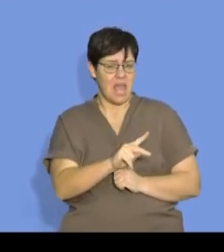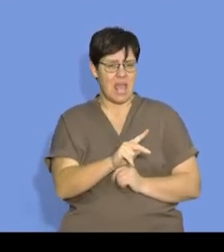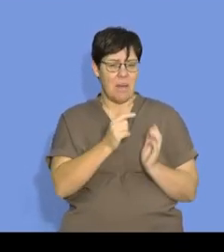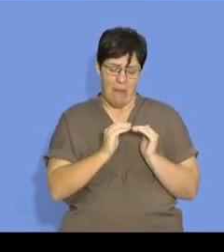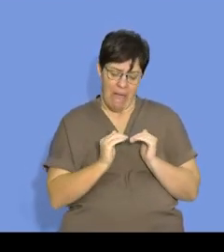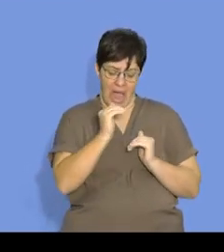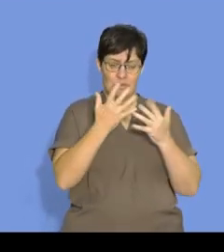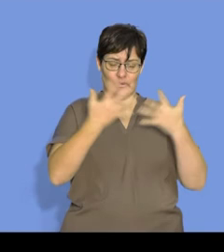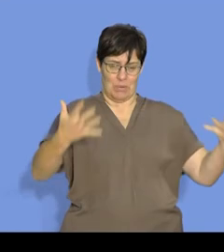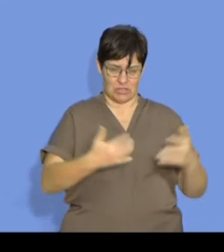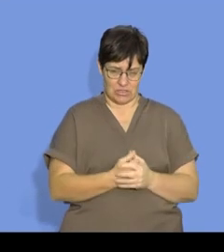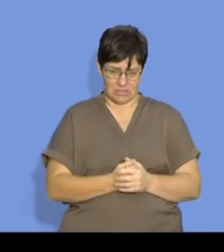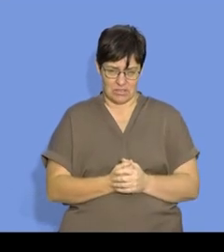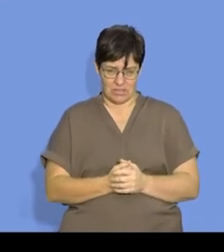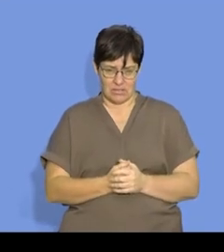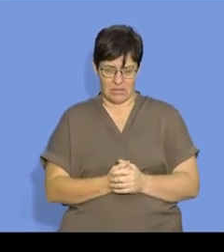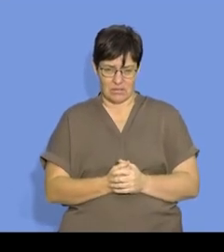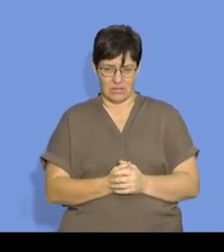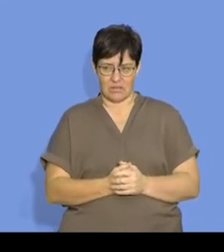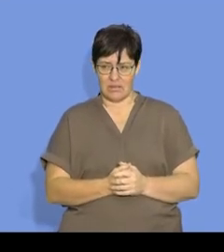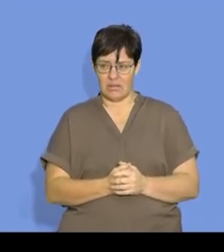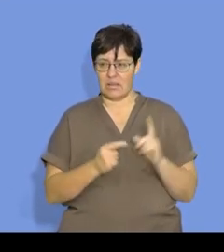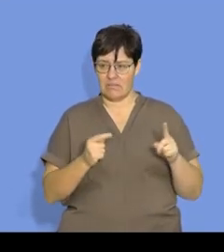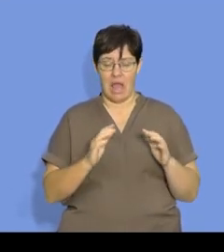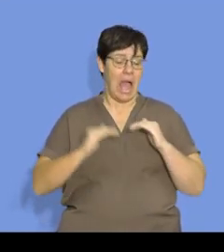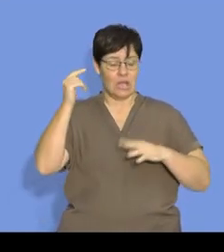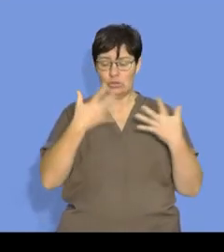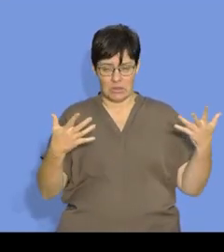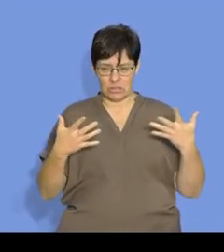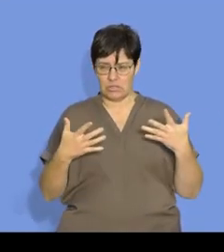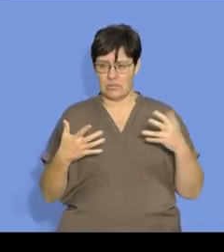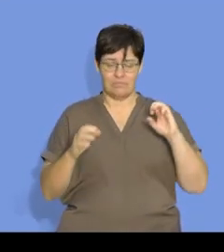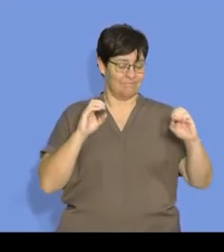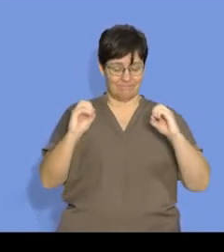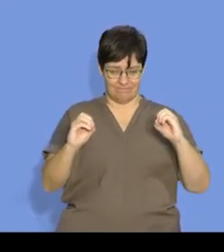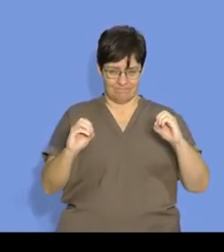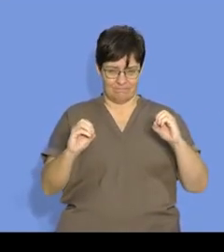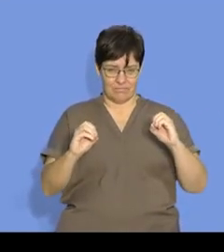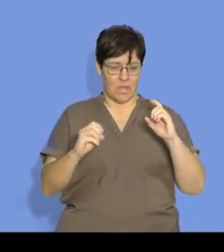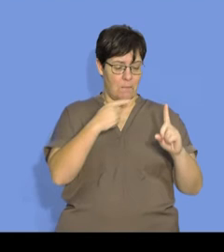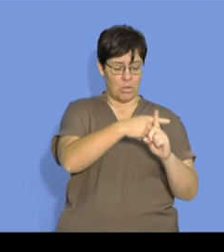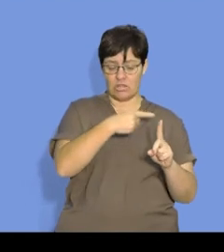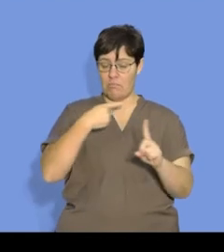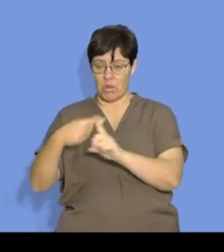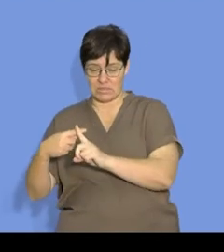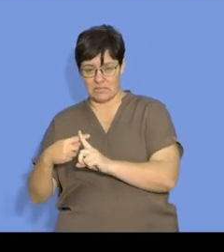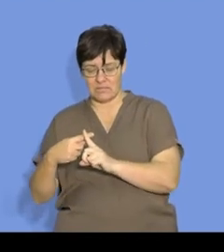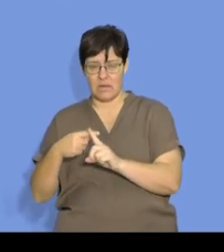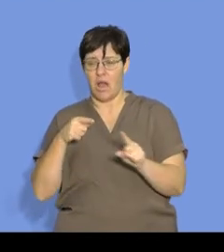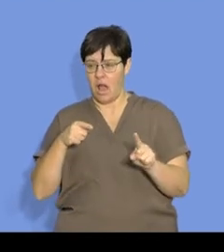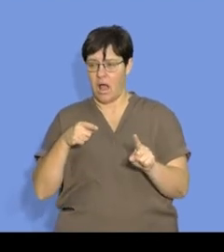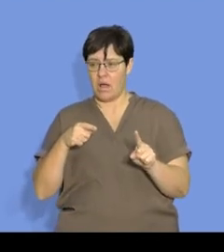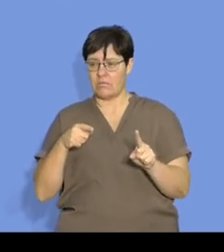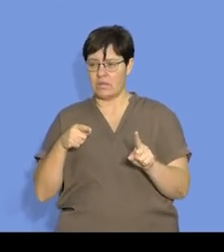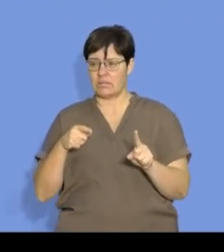energy is a bit too high, if we have two atoms, we will see that that two atoms, the positive force from the